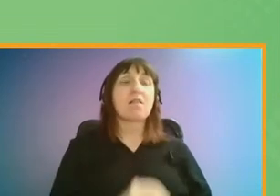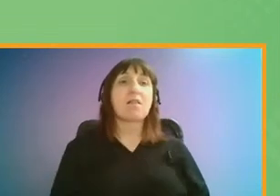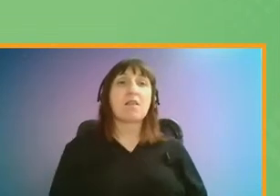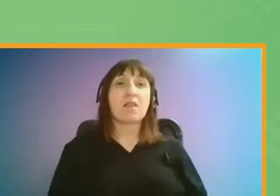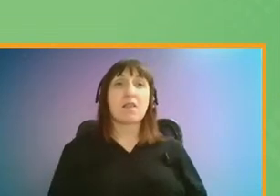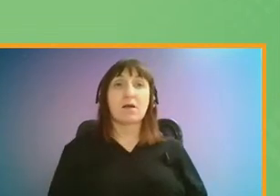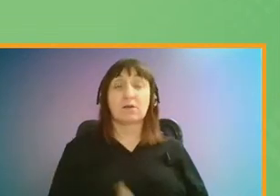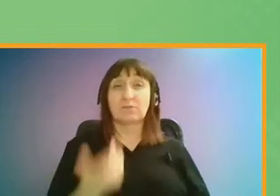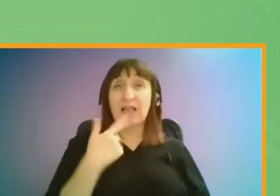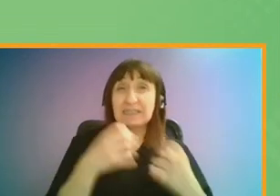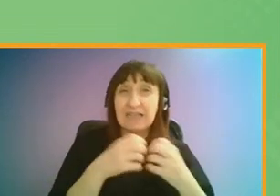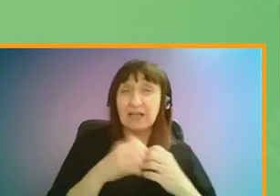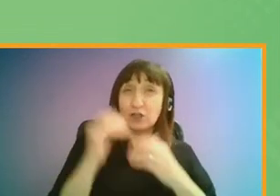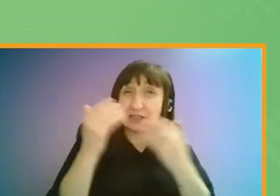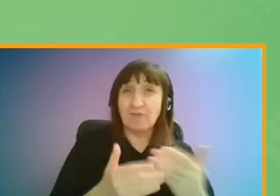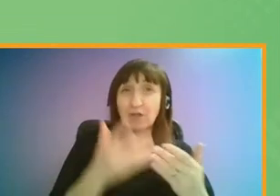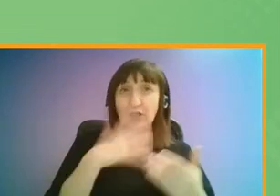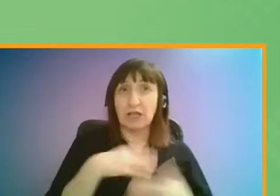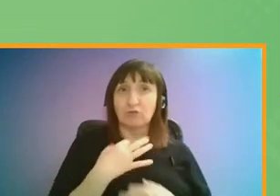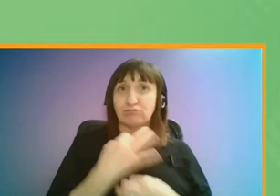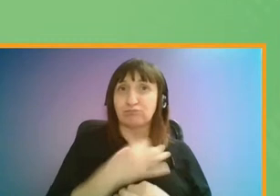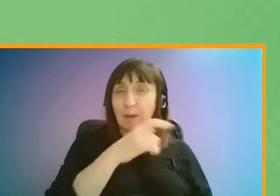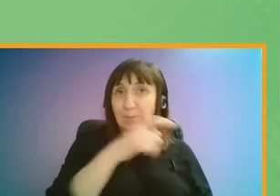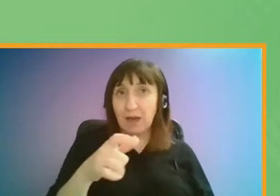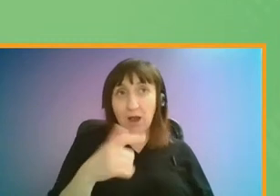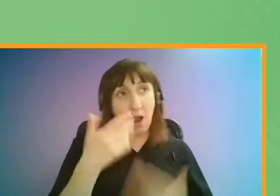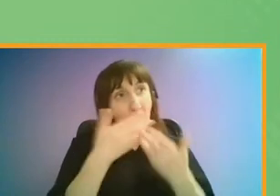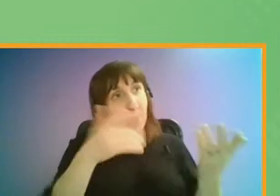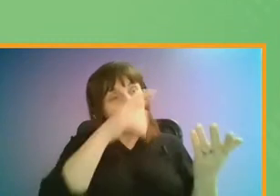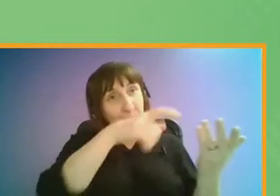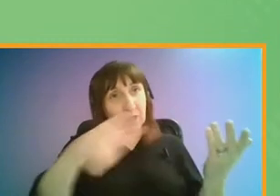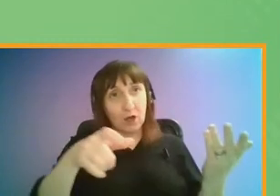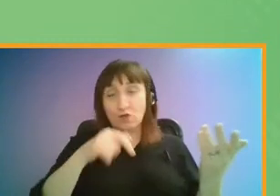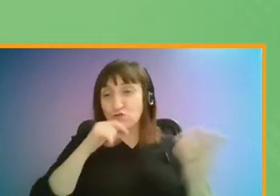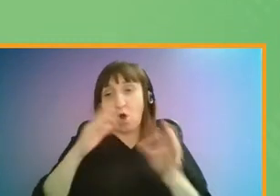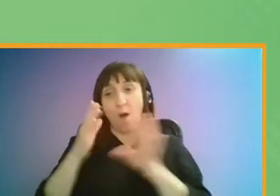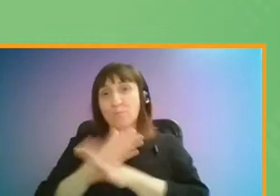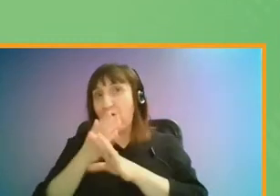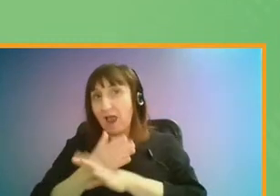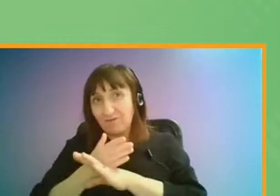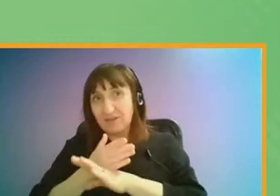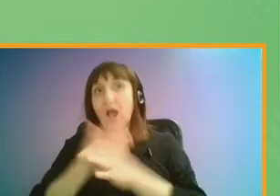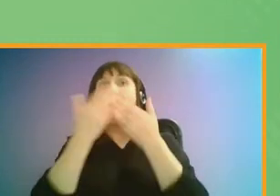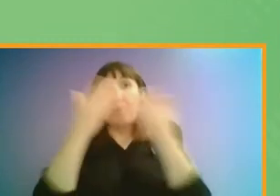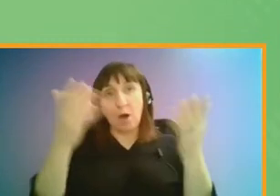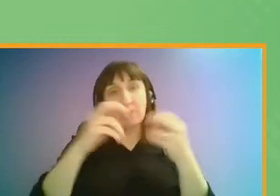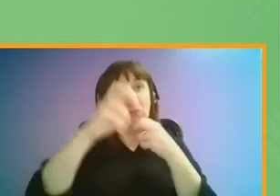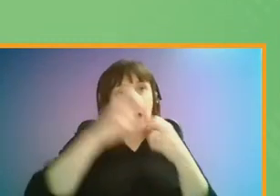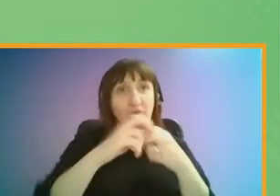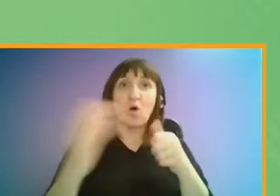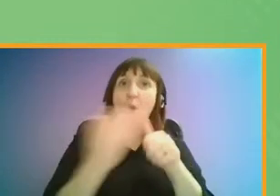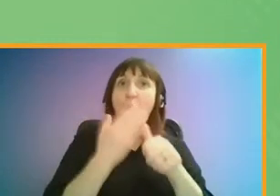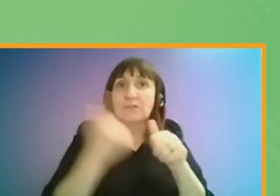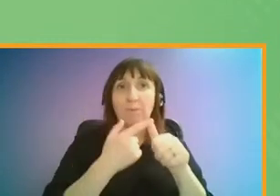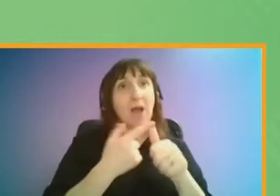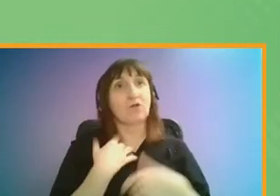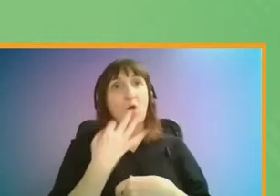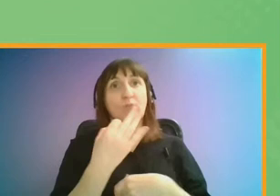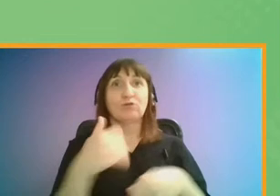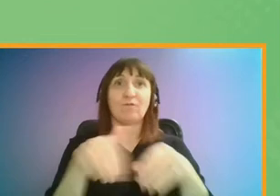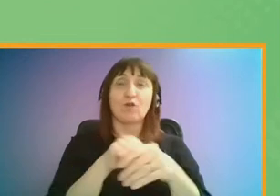Tickets and services will need to be attractive enough to ensure that public, rather than private, transport remains the default option for those who travel.